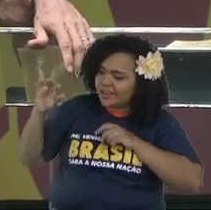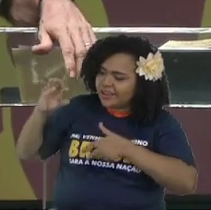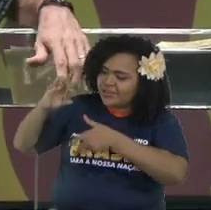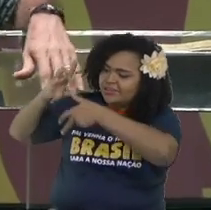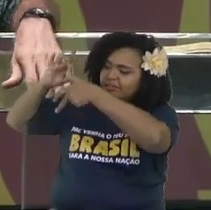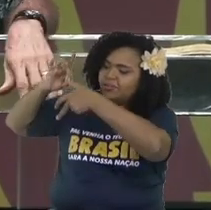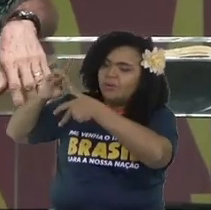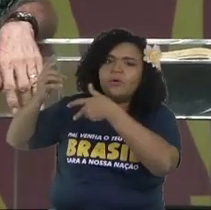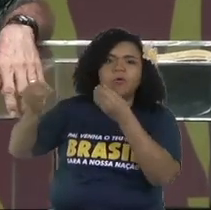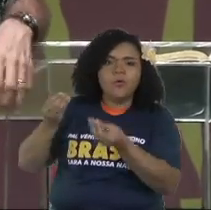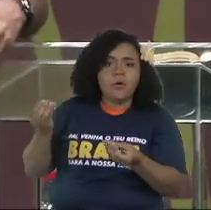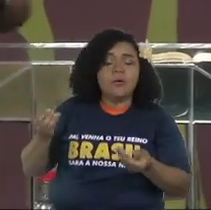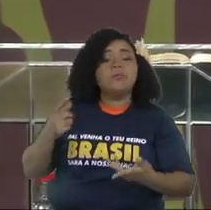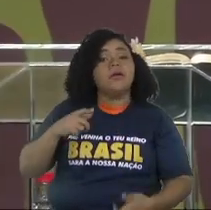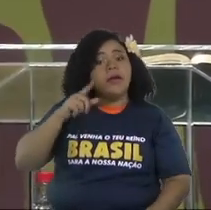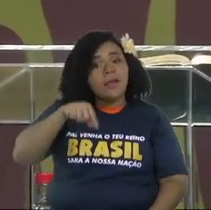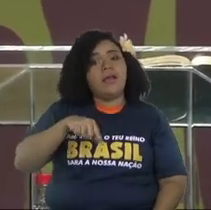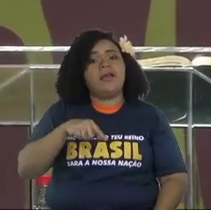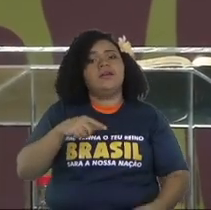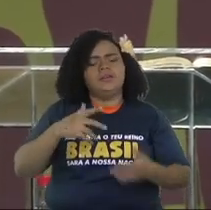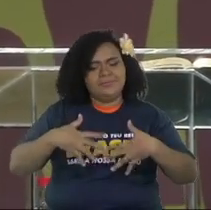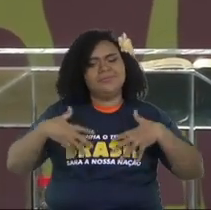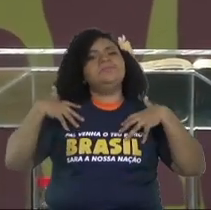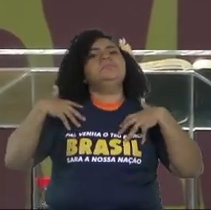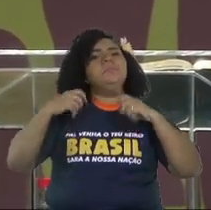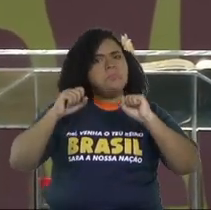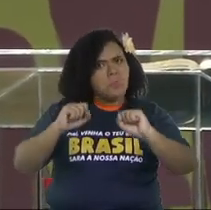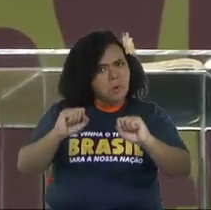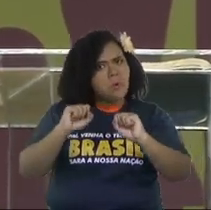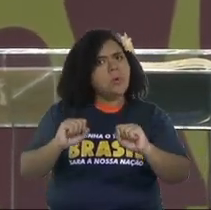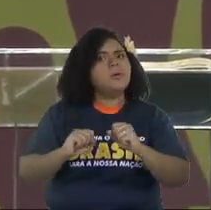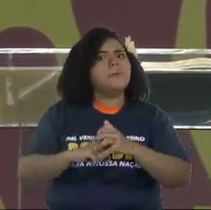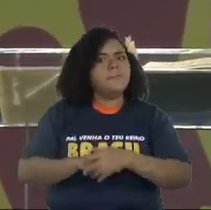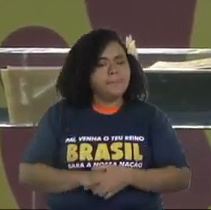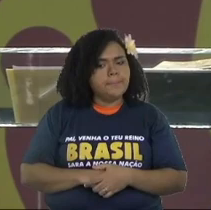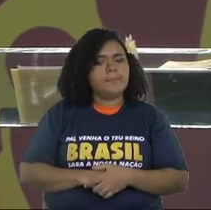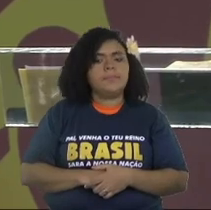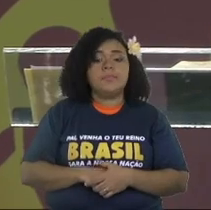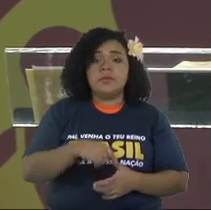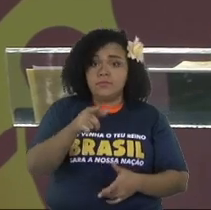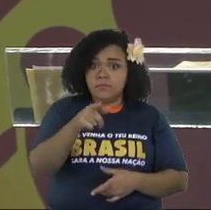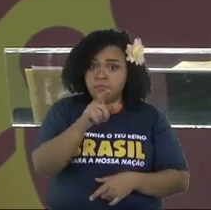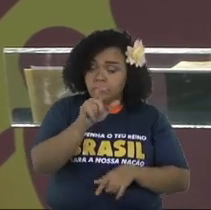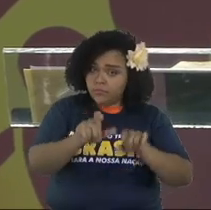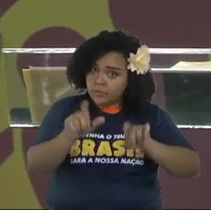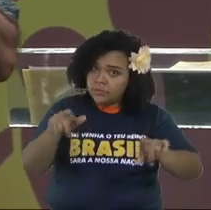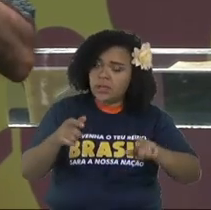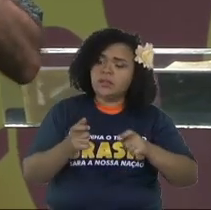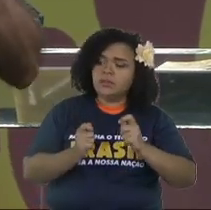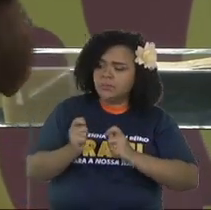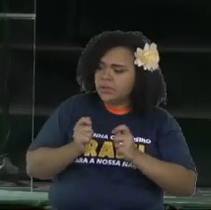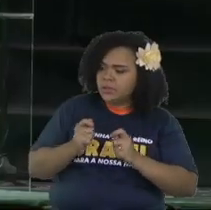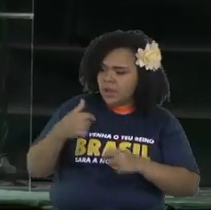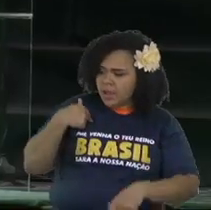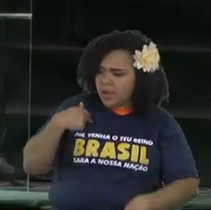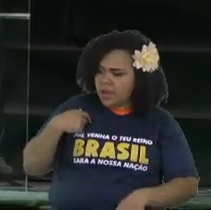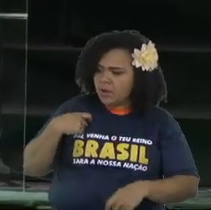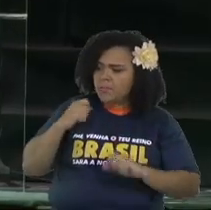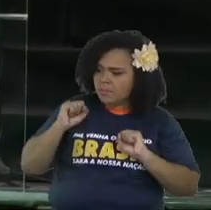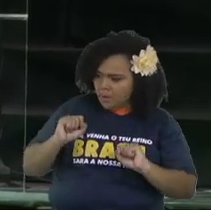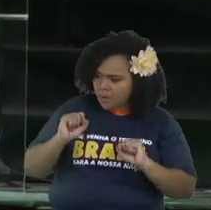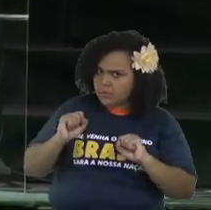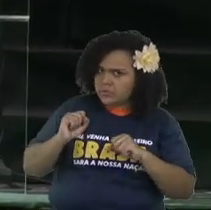myself rejoice yourself in the Lord again as a rejoice rejoice yourself when God